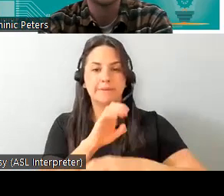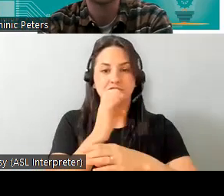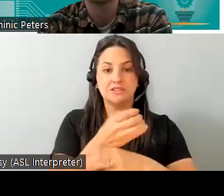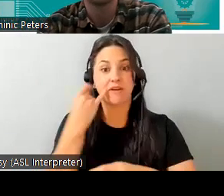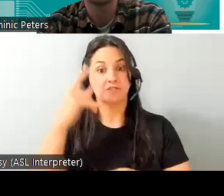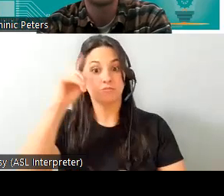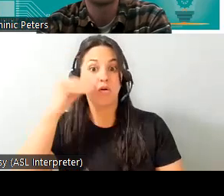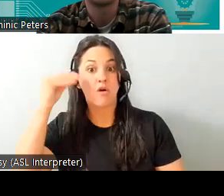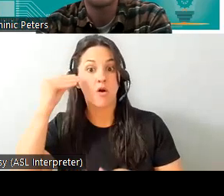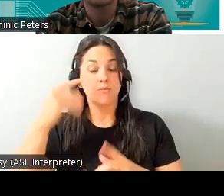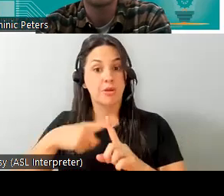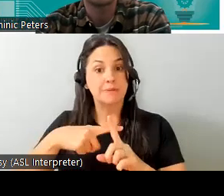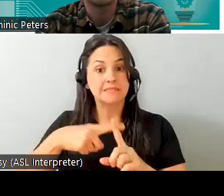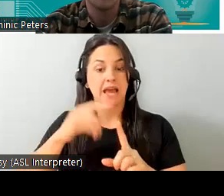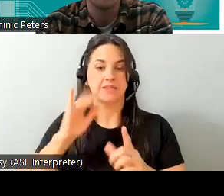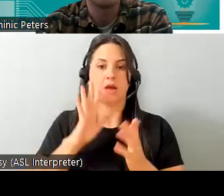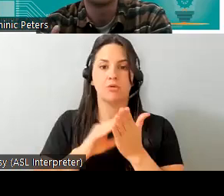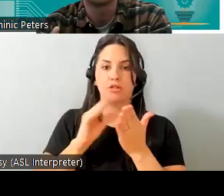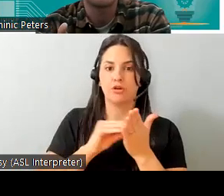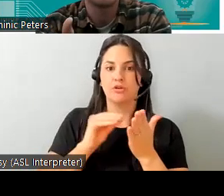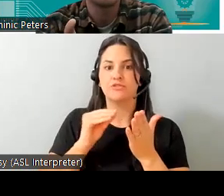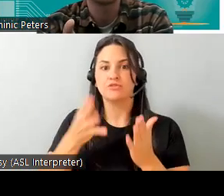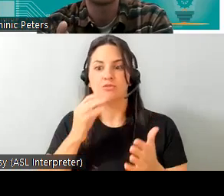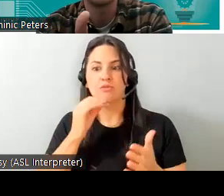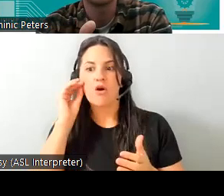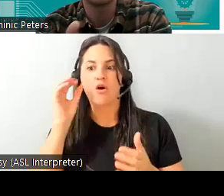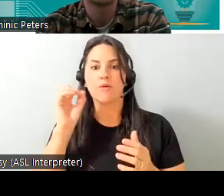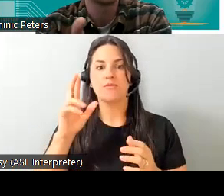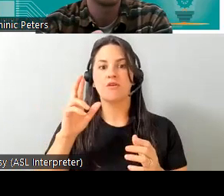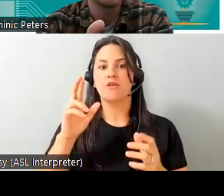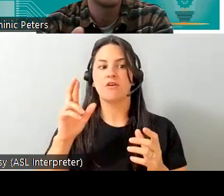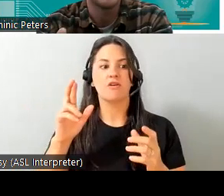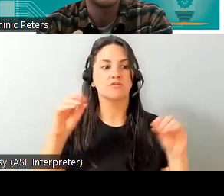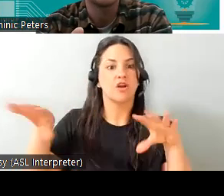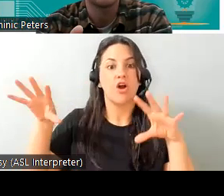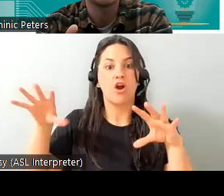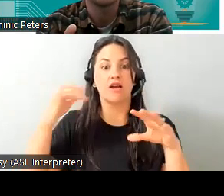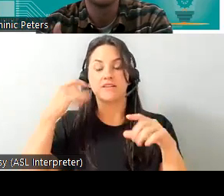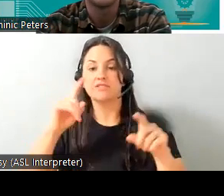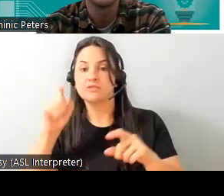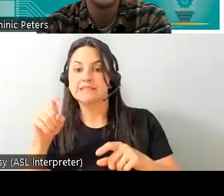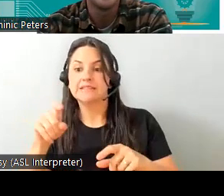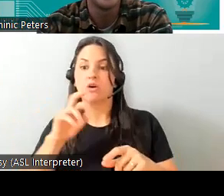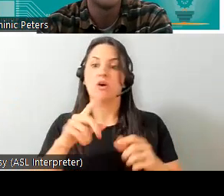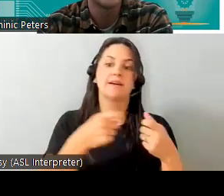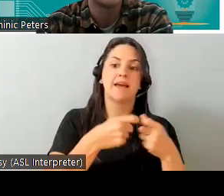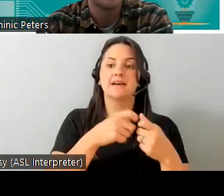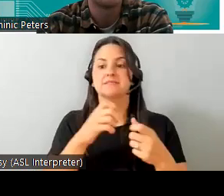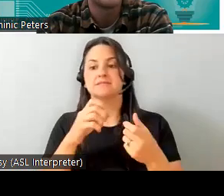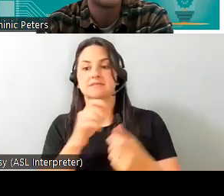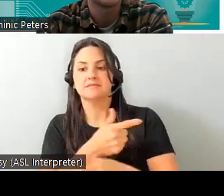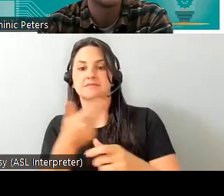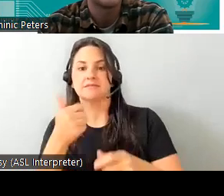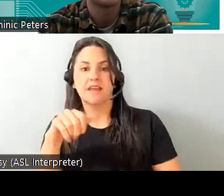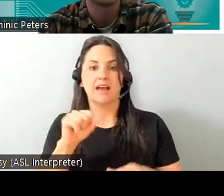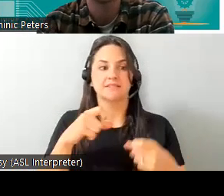thermostat you know it'll learn when you're at home and only turn on the furnace when you need it reducing your monthly gas or electricity bill i'm seeing comment